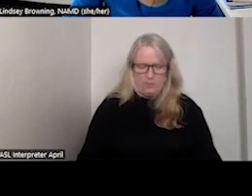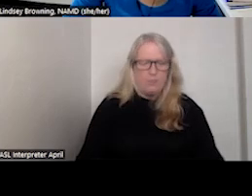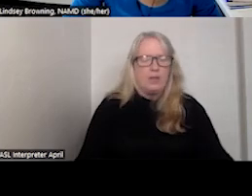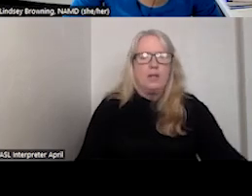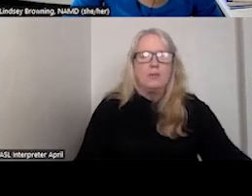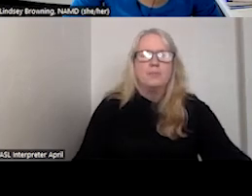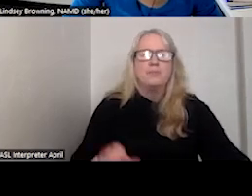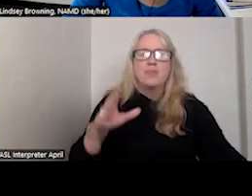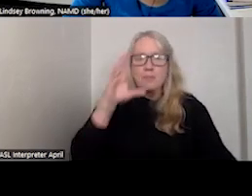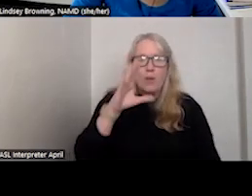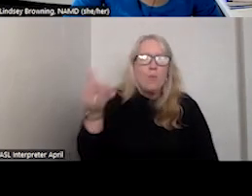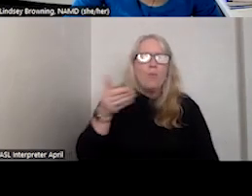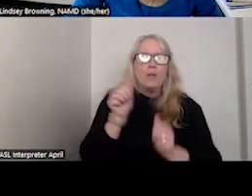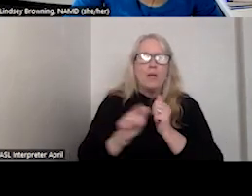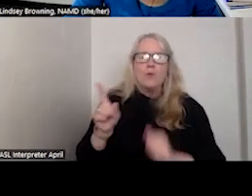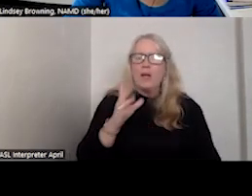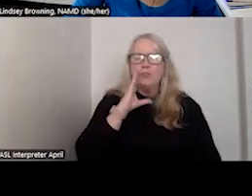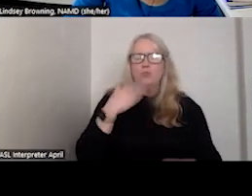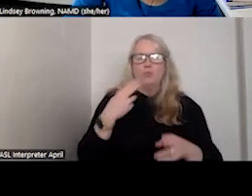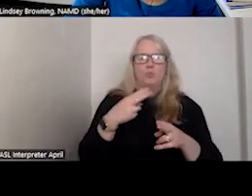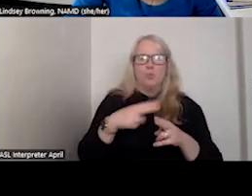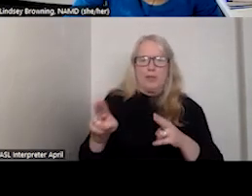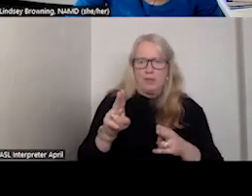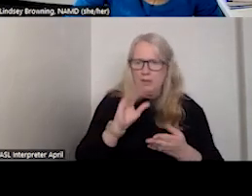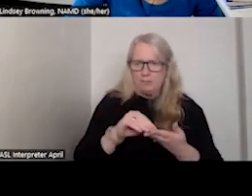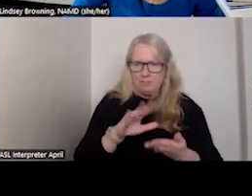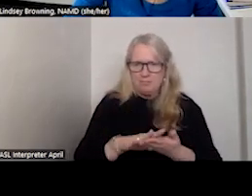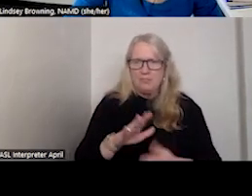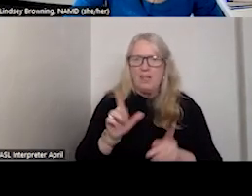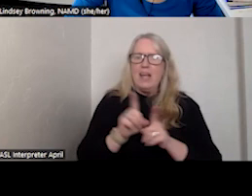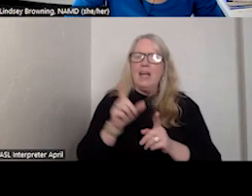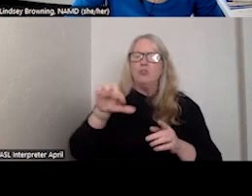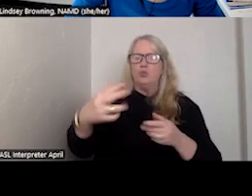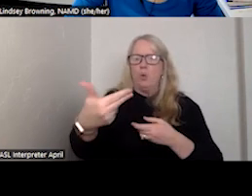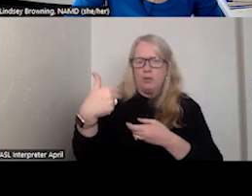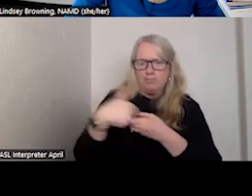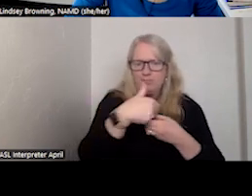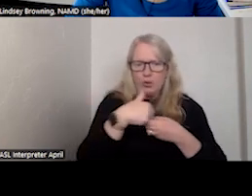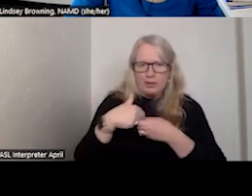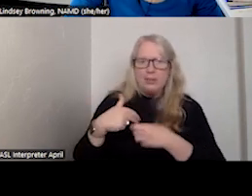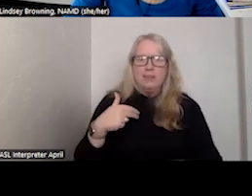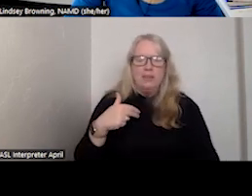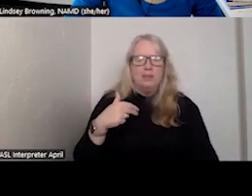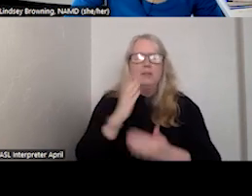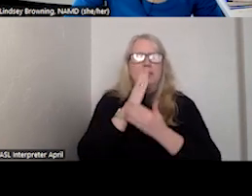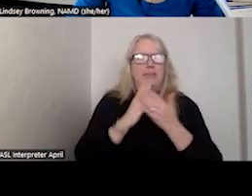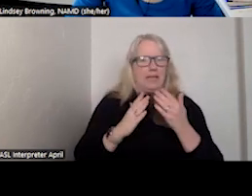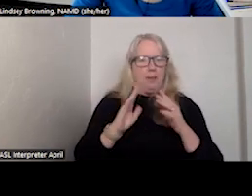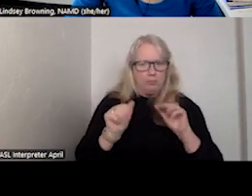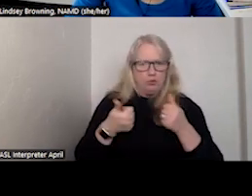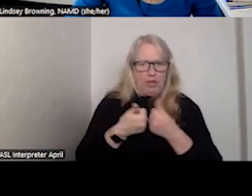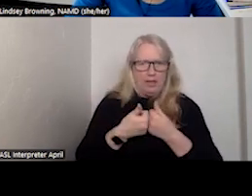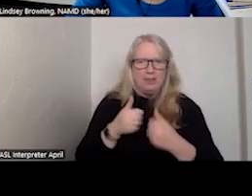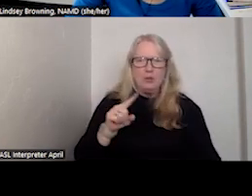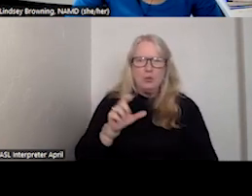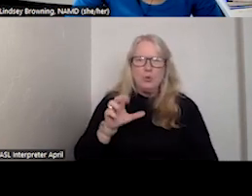Well, everybody. Just a quick note as you're coming in, there are some challenges with the Zoom